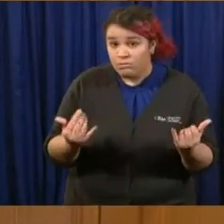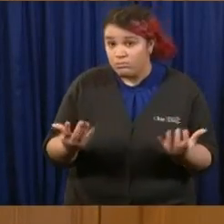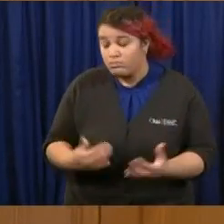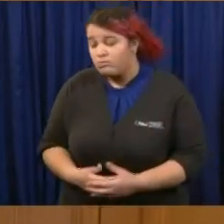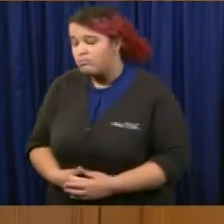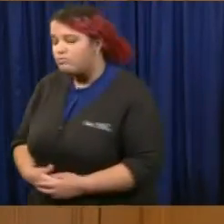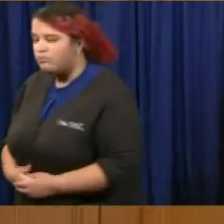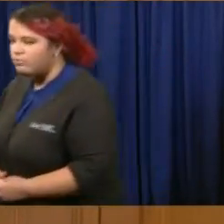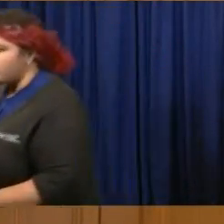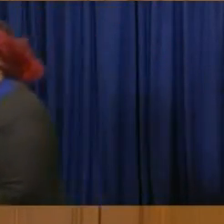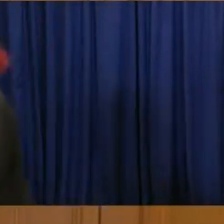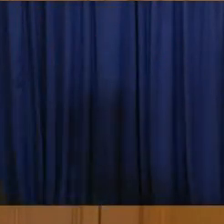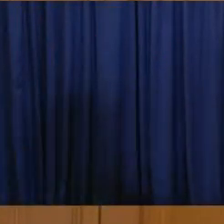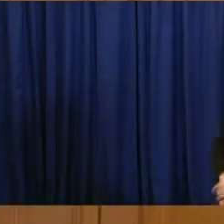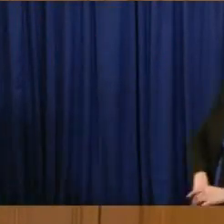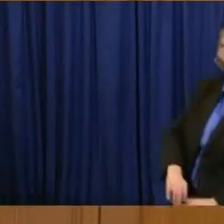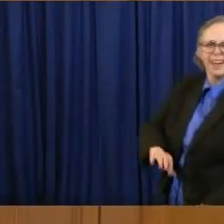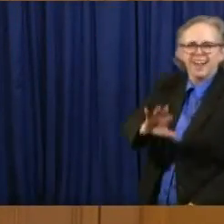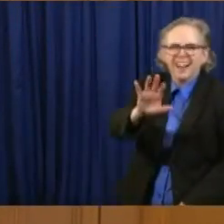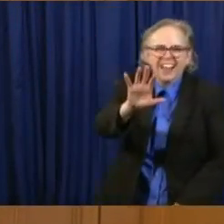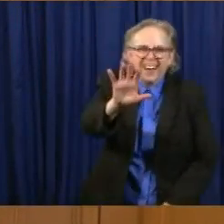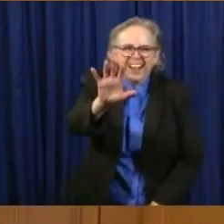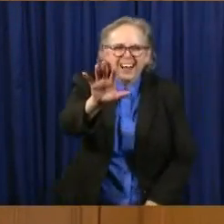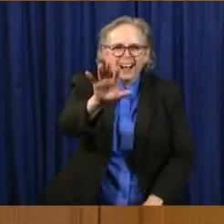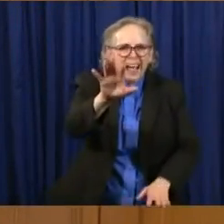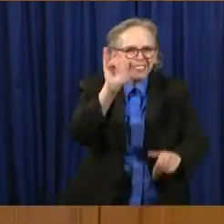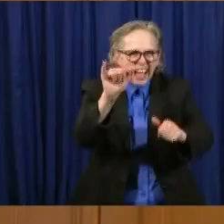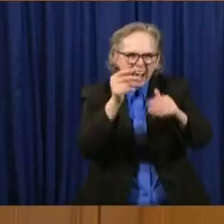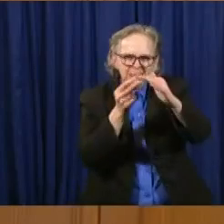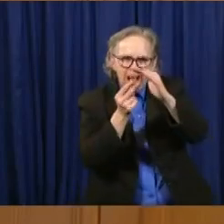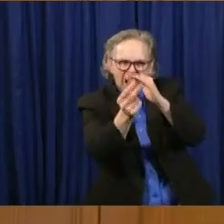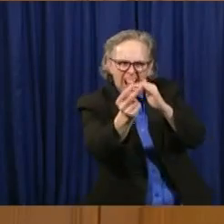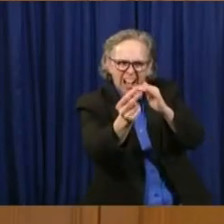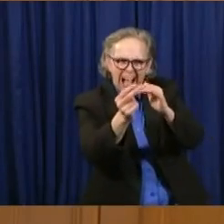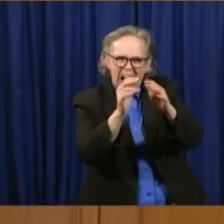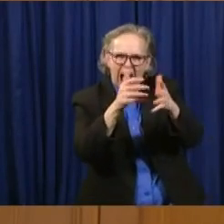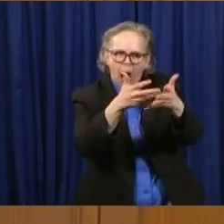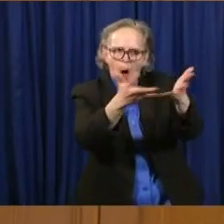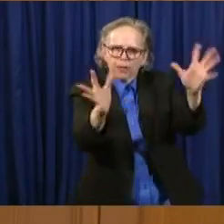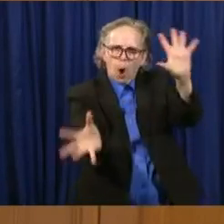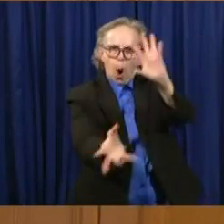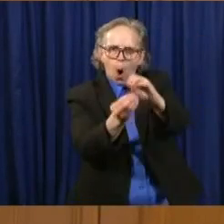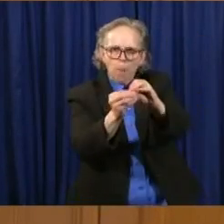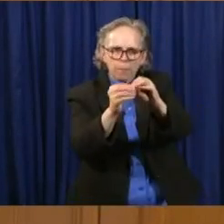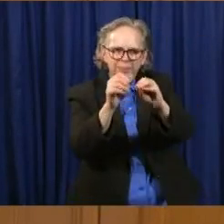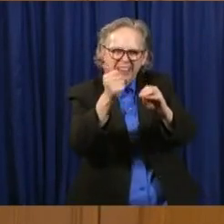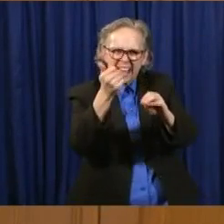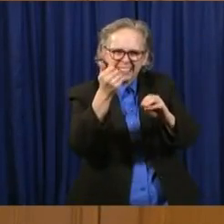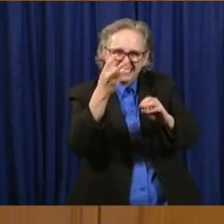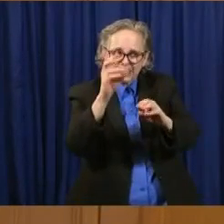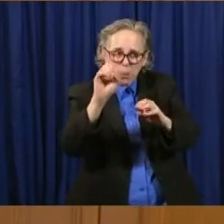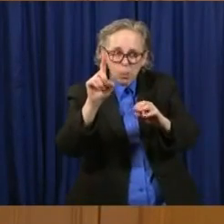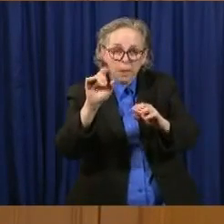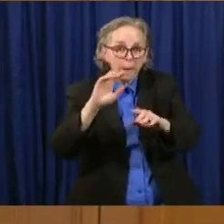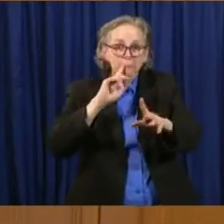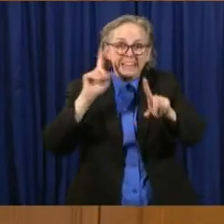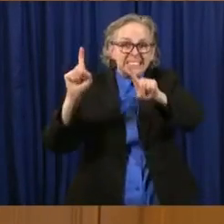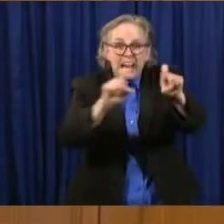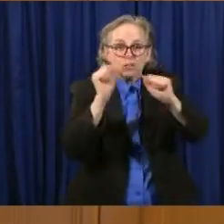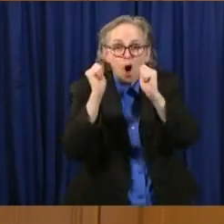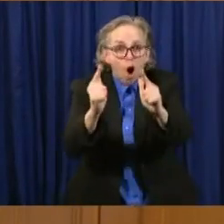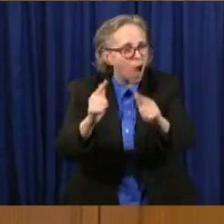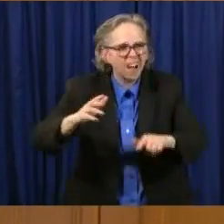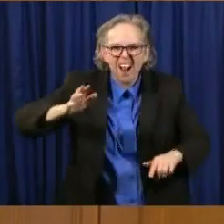how many are out there in total. We know that we are only testing a small percentage of the cases. Remember